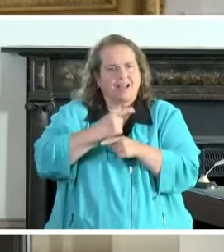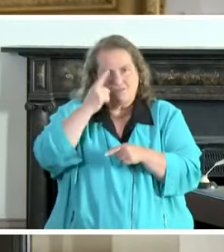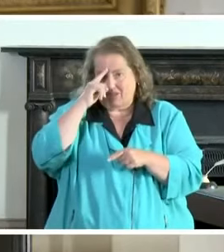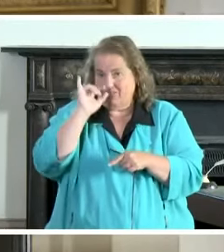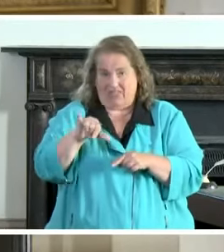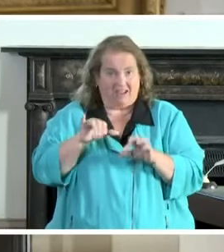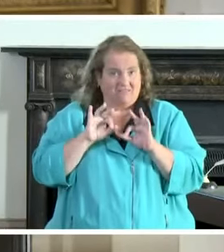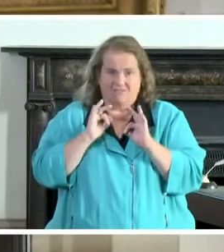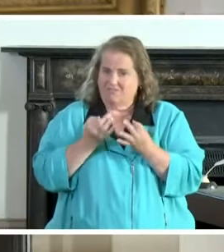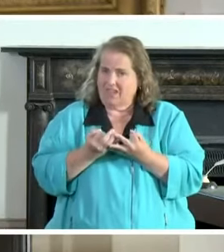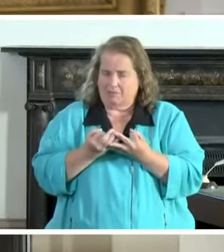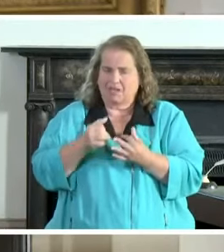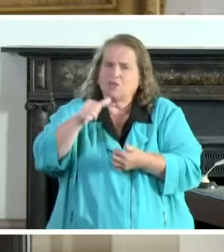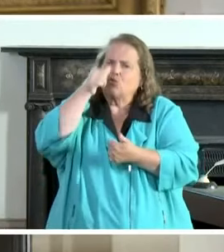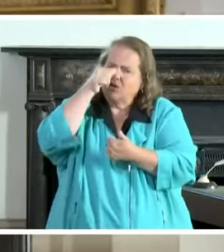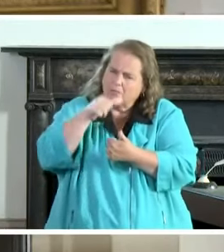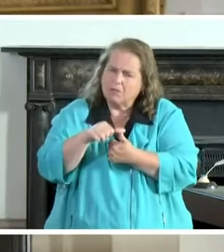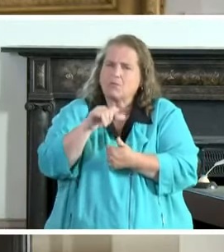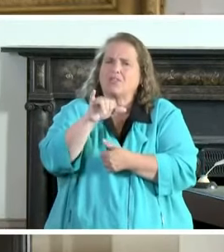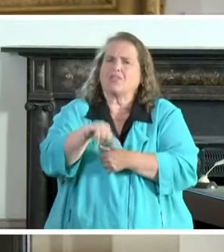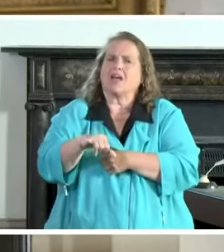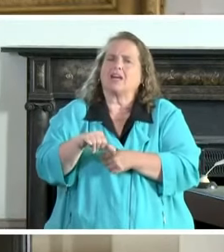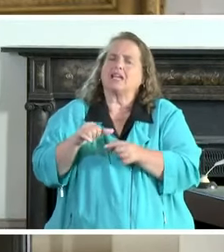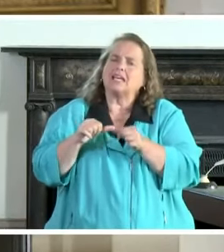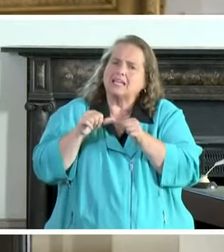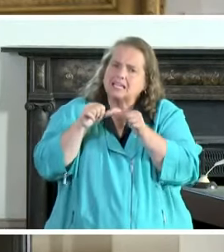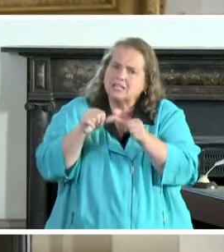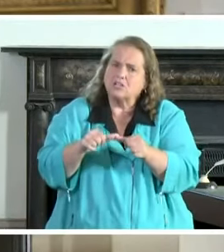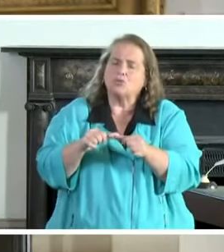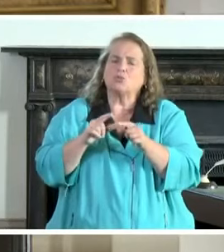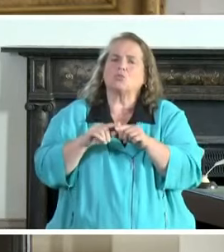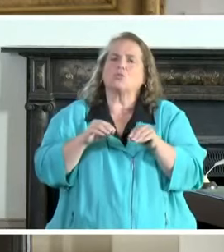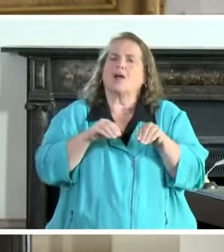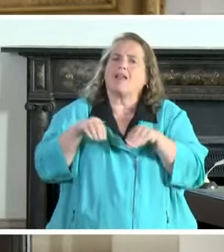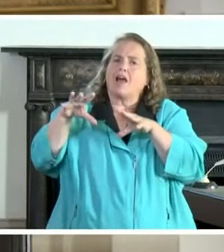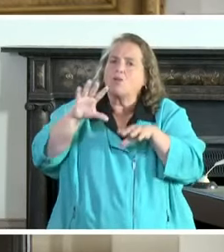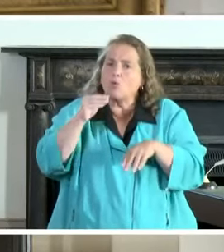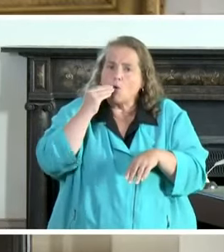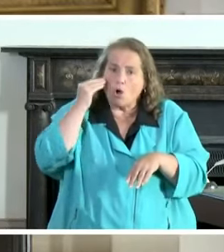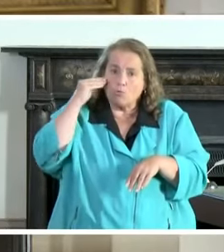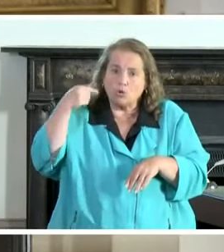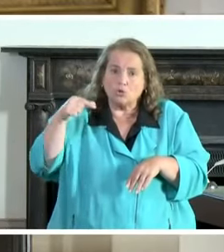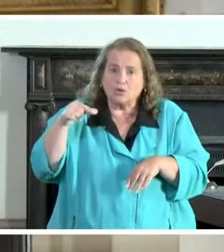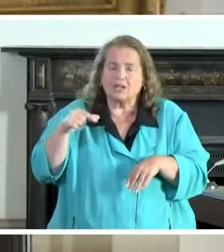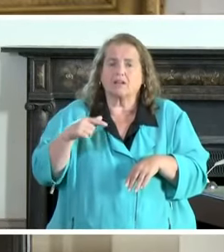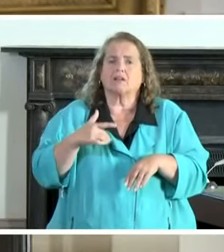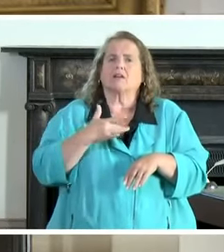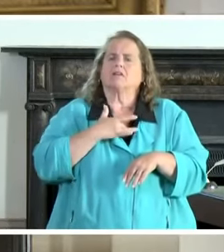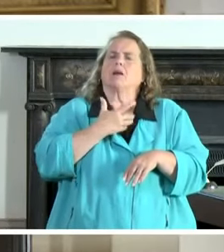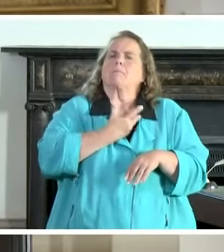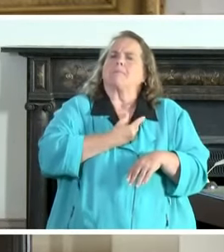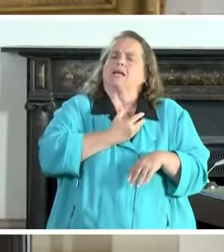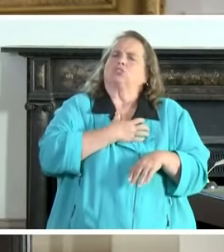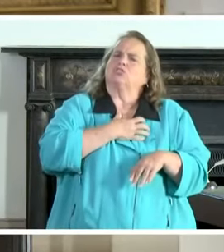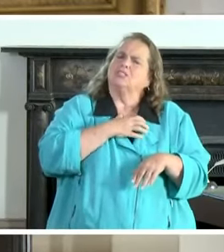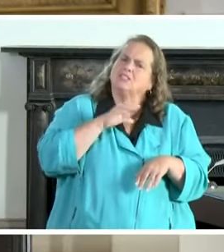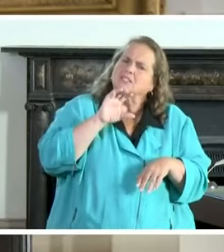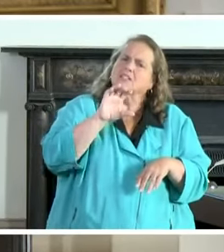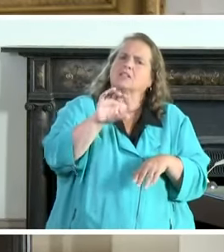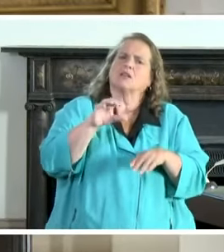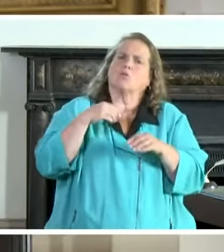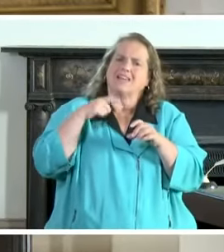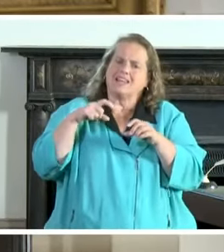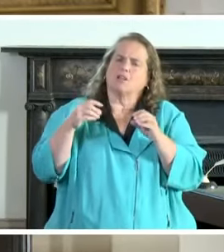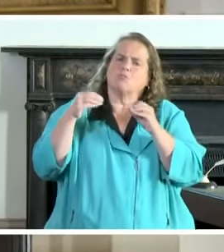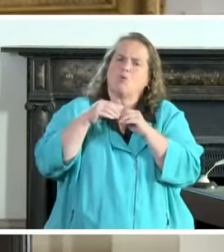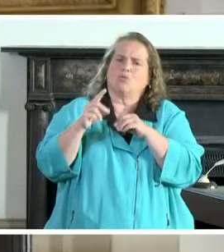so let's let's remember that let's continue uh to light our homes up green compassions needed more in this world than ever